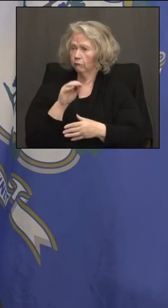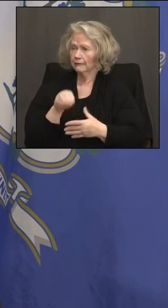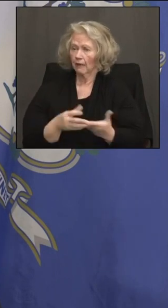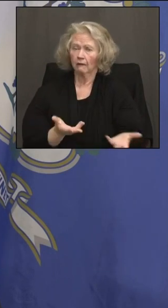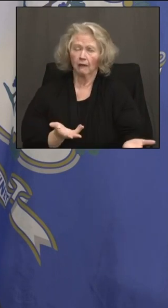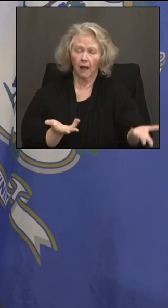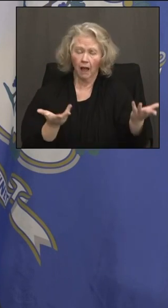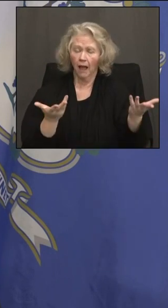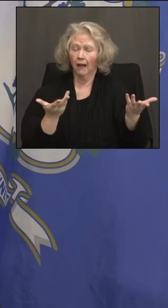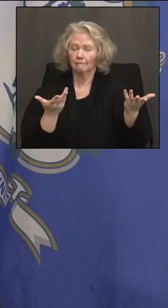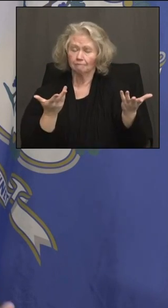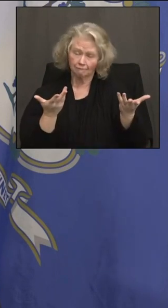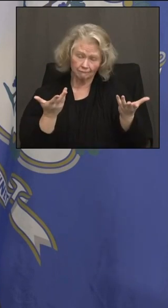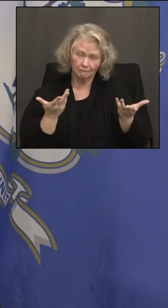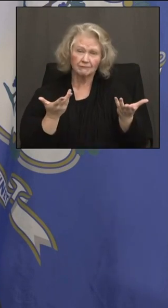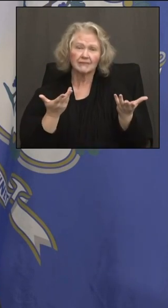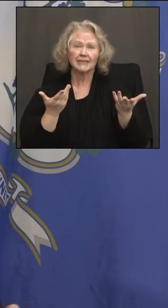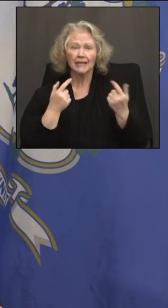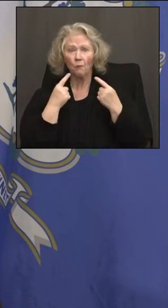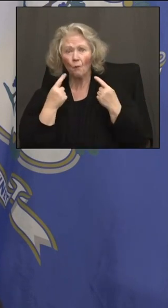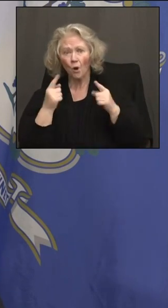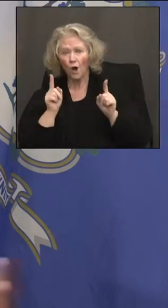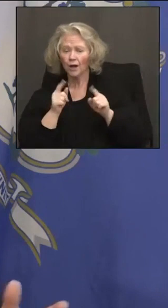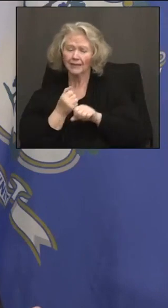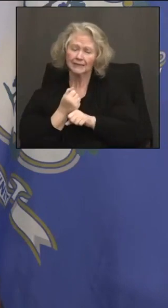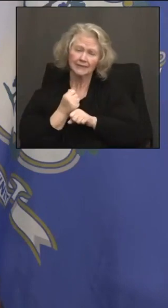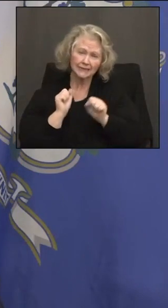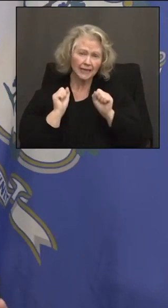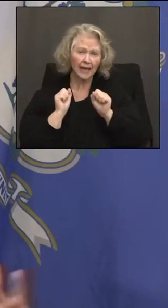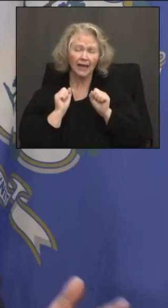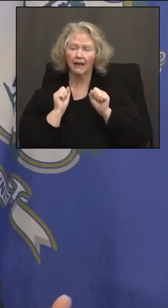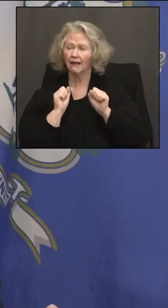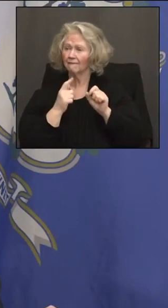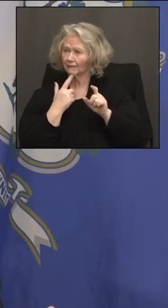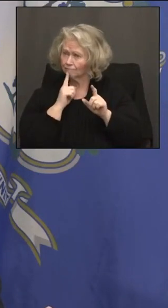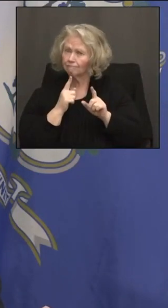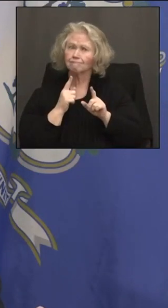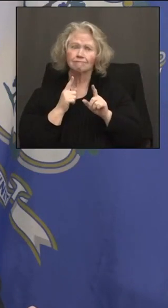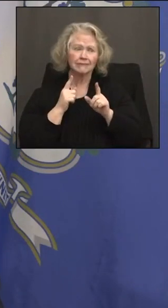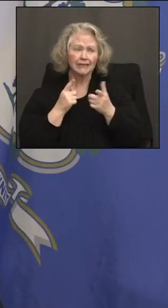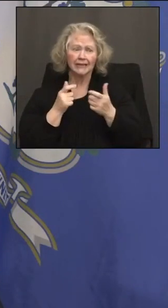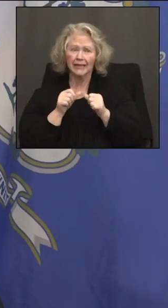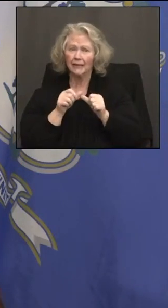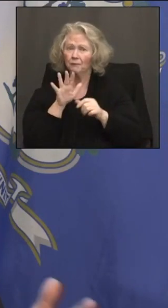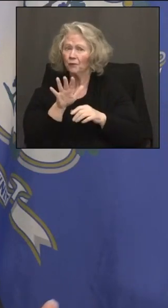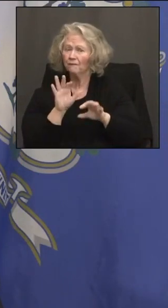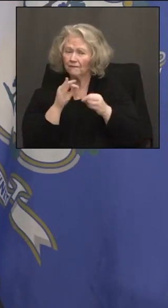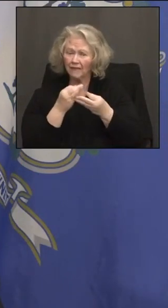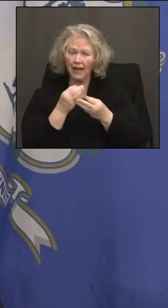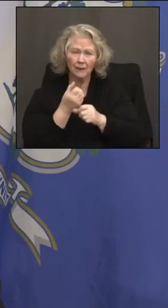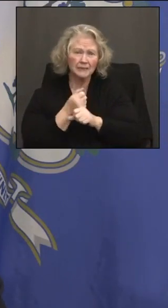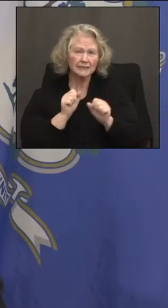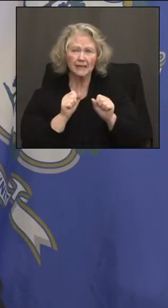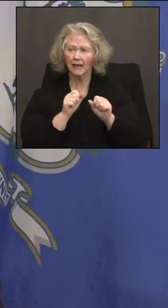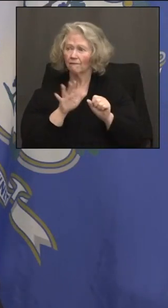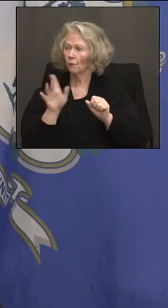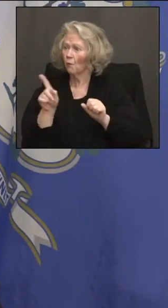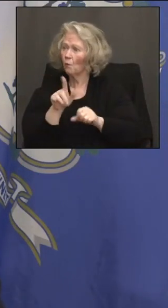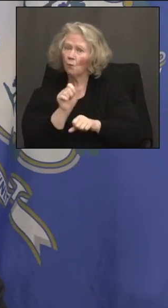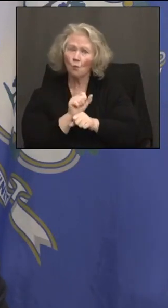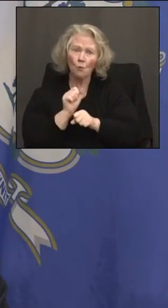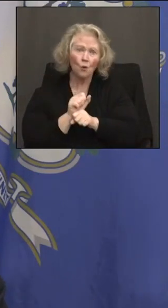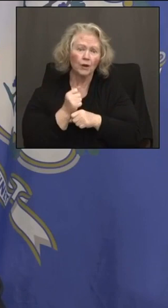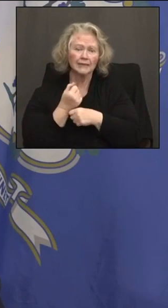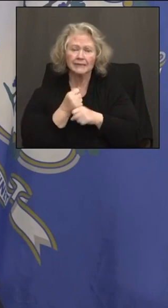it works. It's safe. It's effective. It keeps your family safe. It keeps your work site, Kate,